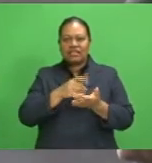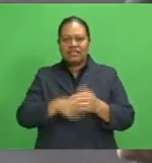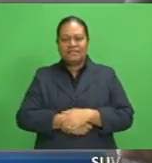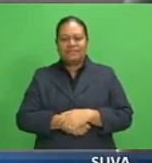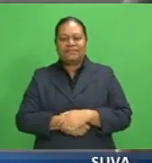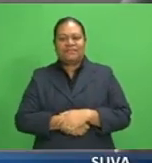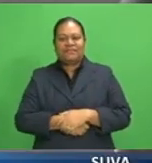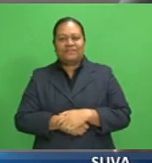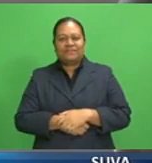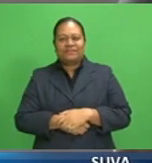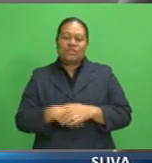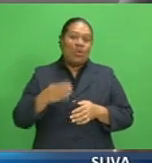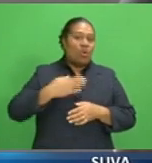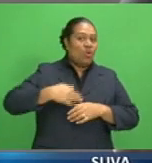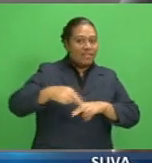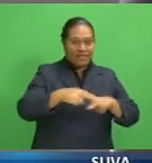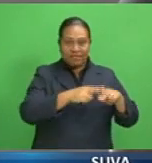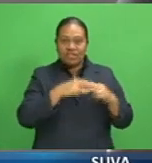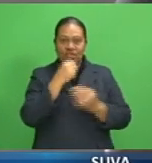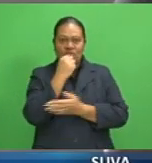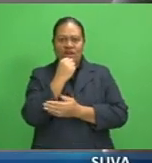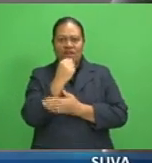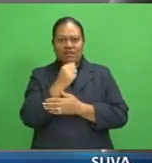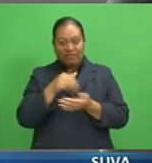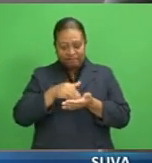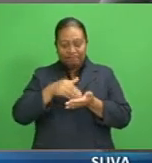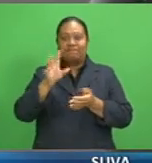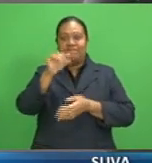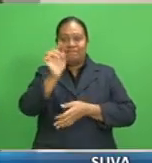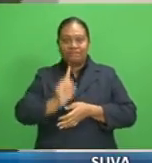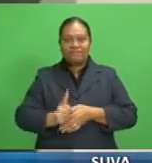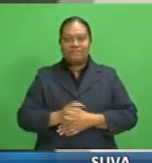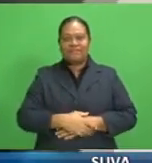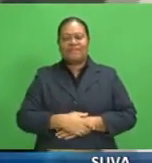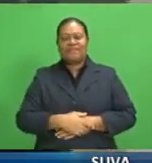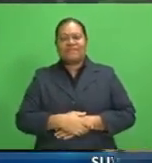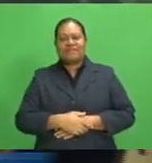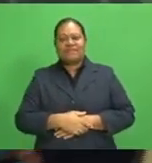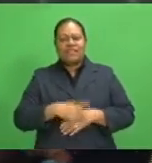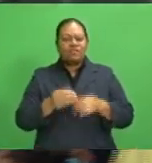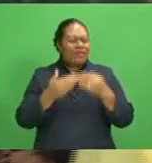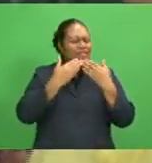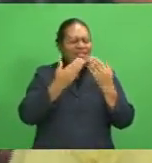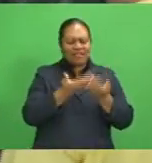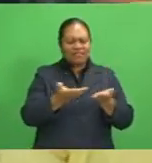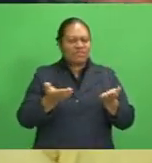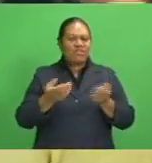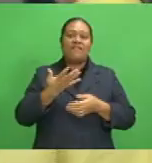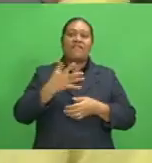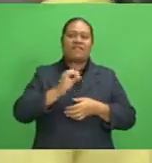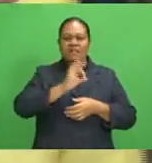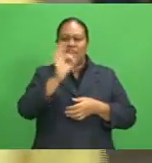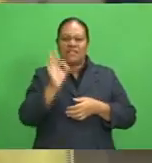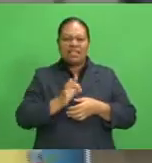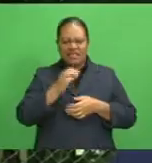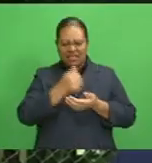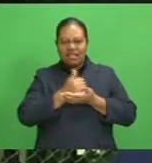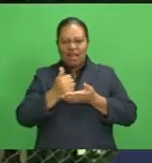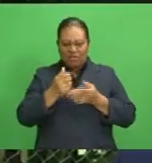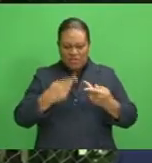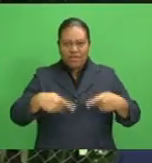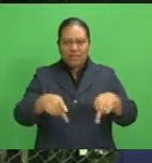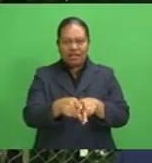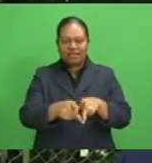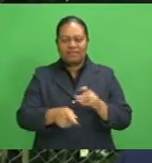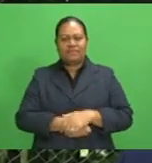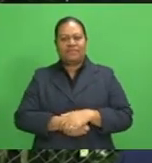All smiles for the Fiji Rugby Union after being accredited today and they are also thankful for the 50% capacity at a venue. We